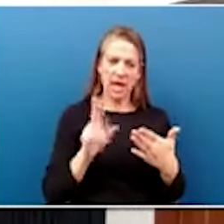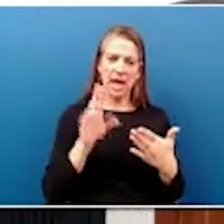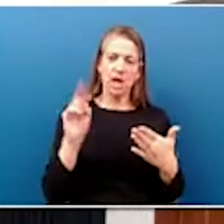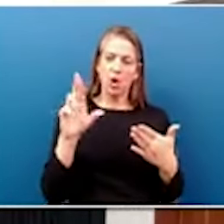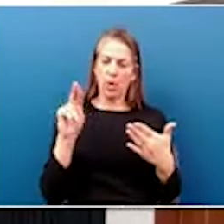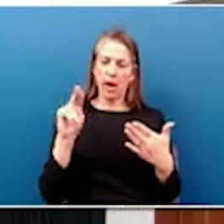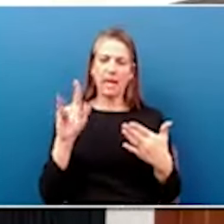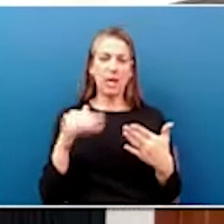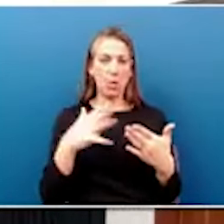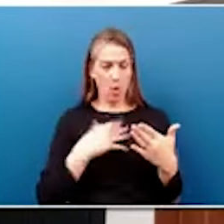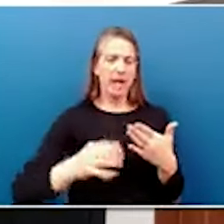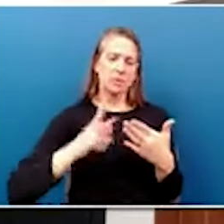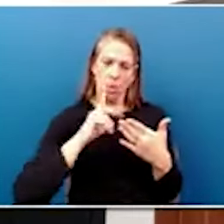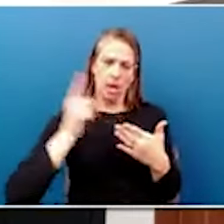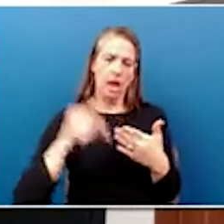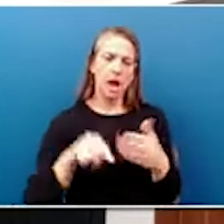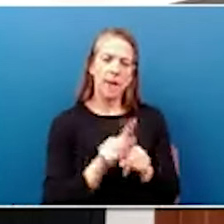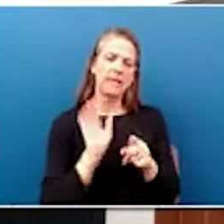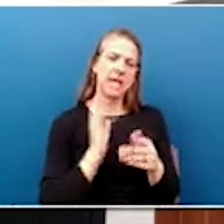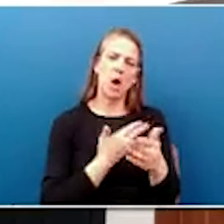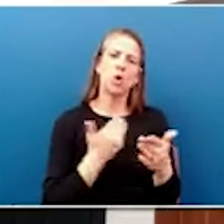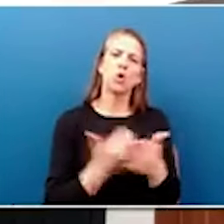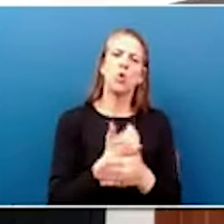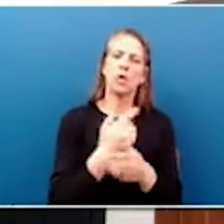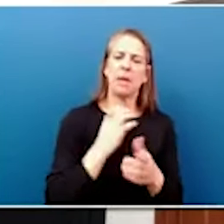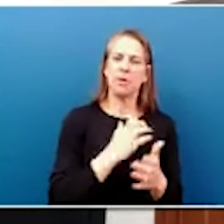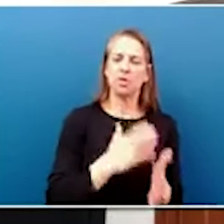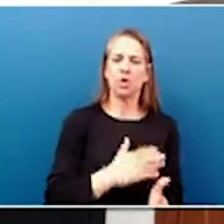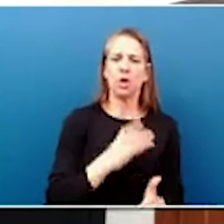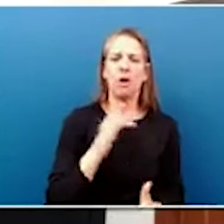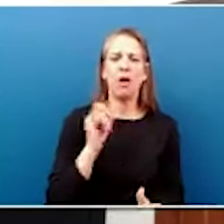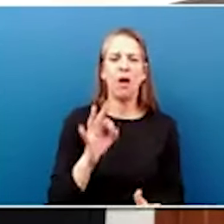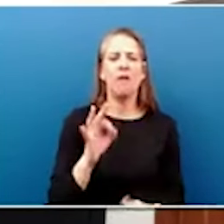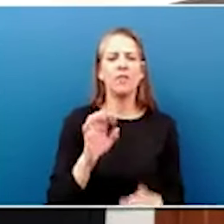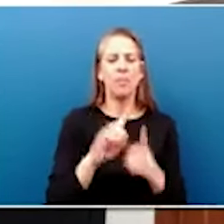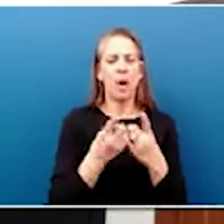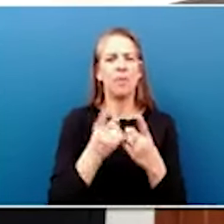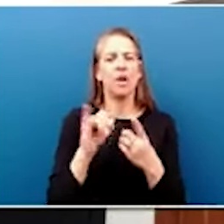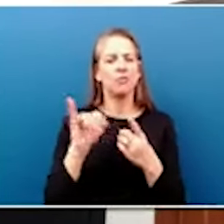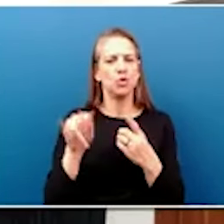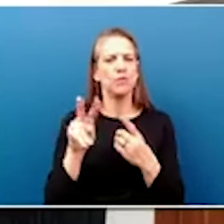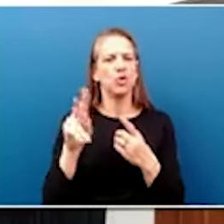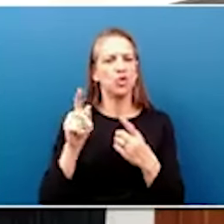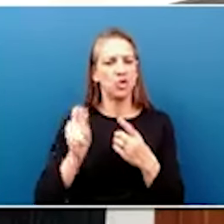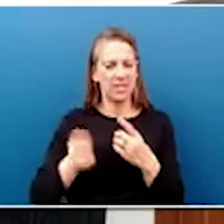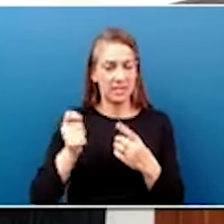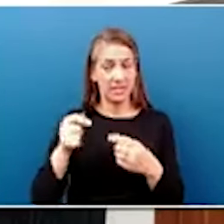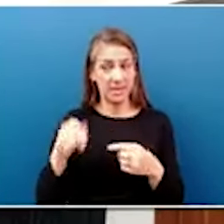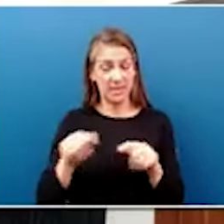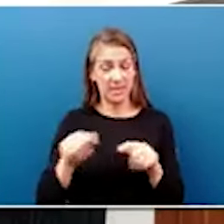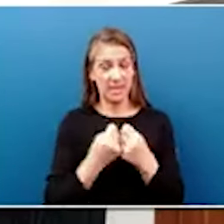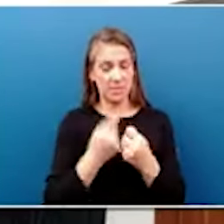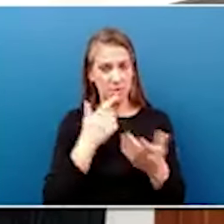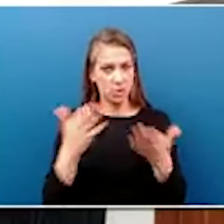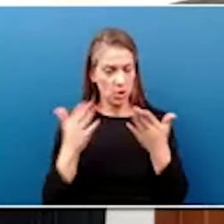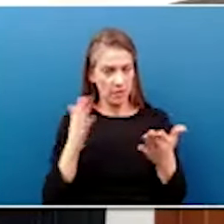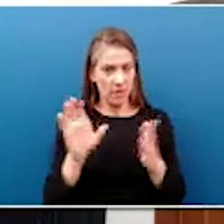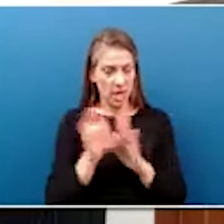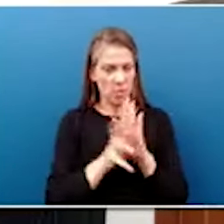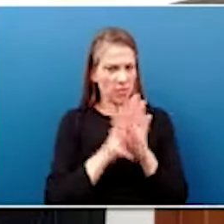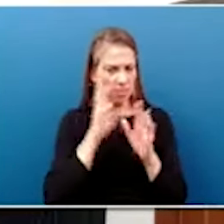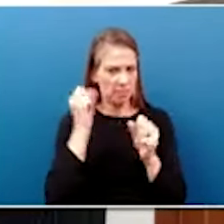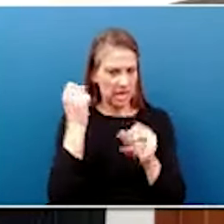will come in as our new Commissioner of the Department of Juvenile Justice. This team has been serving the Commonwealth for numerous years in Veterans